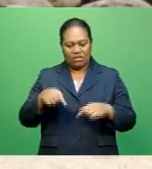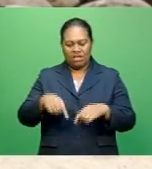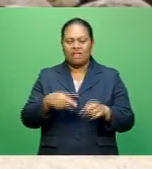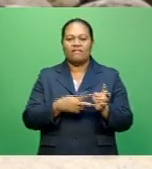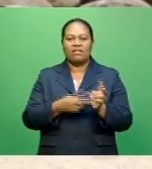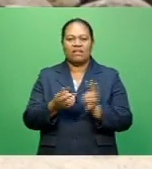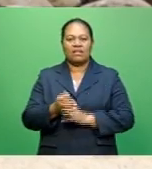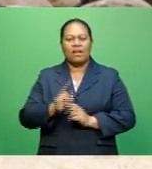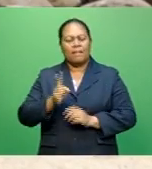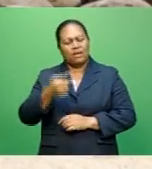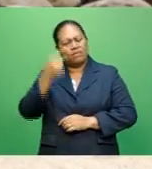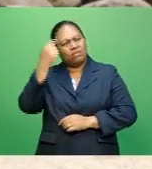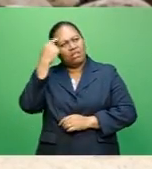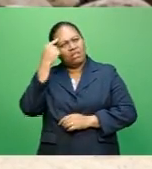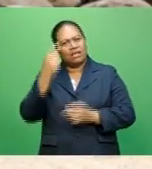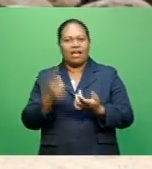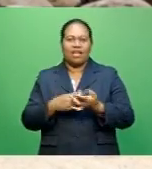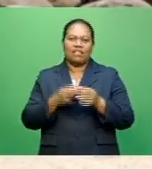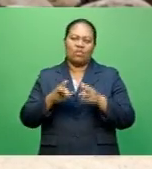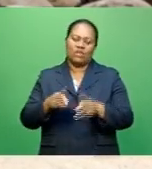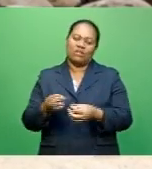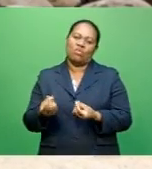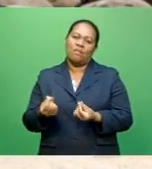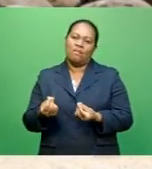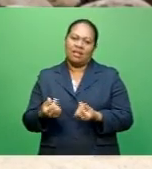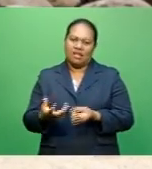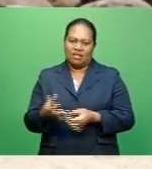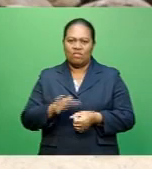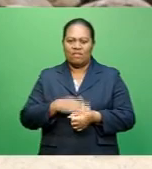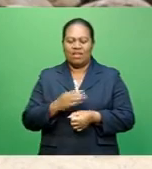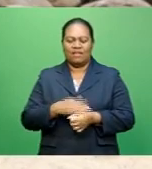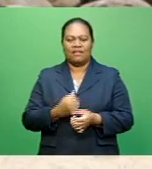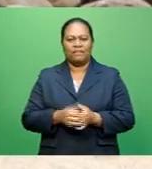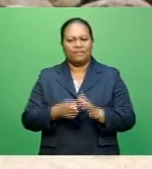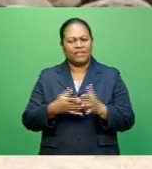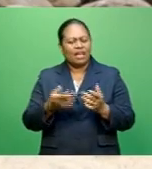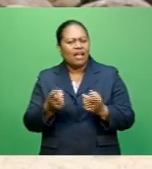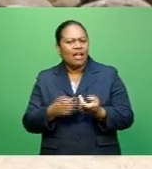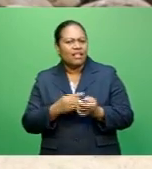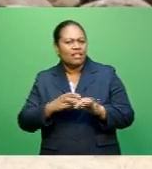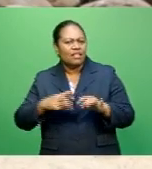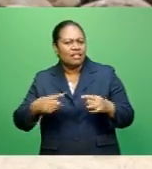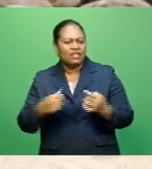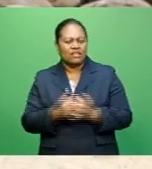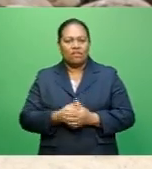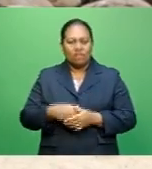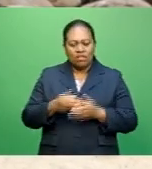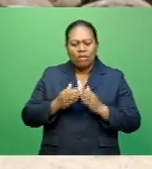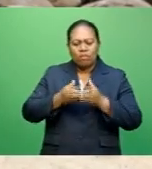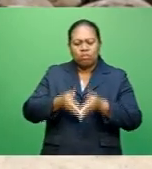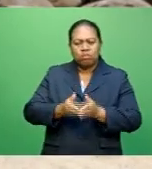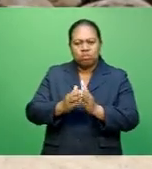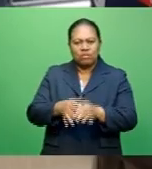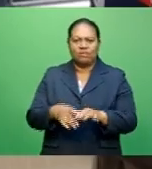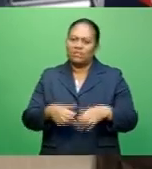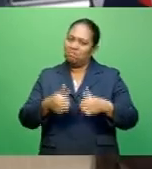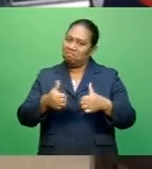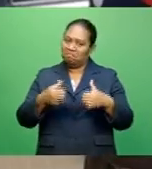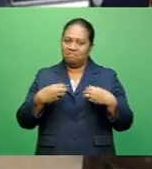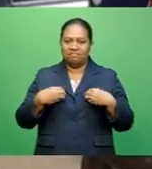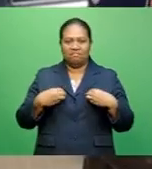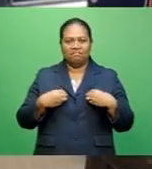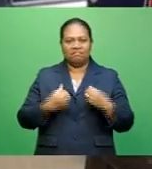So we have to think of other ways to make money. Having to transport people and other produce on my boat is turning out to be a good business.